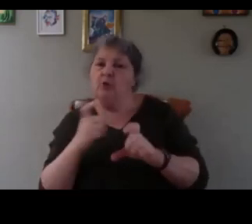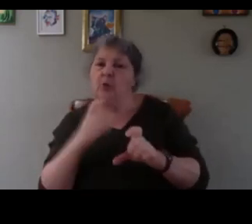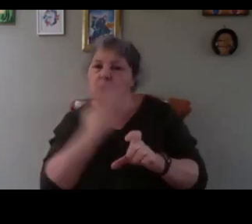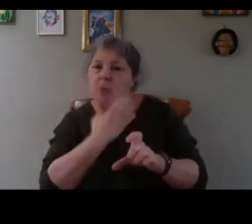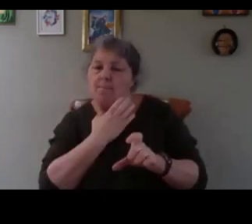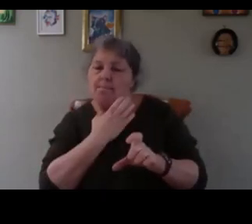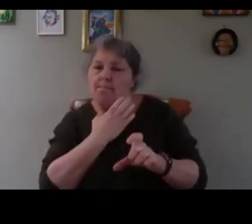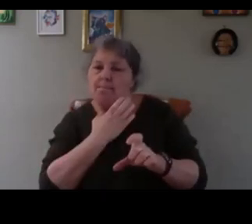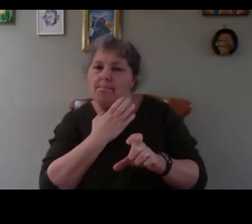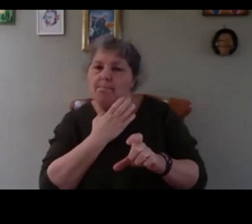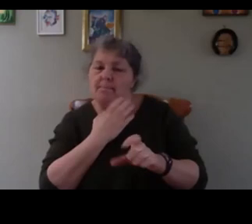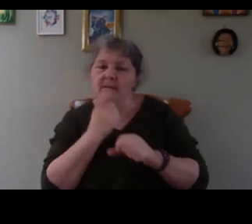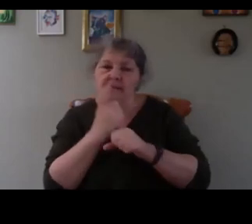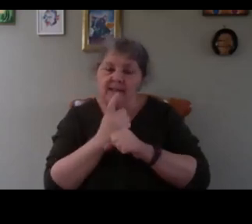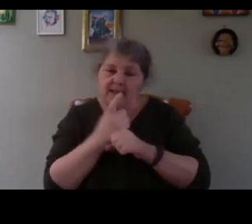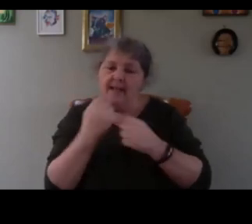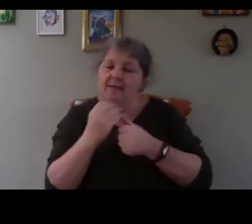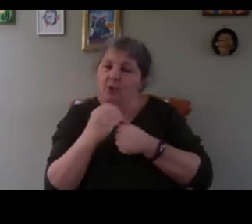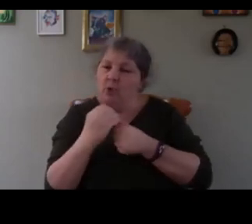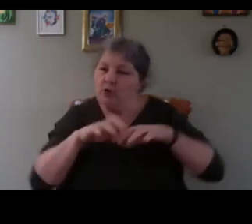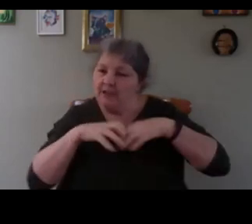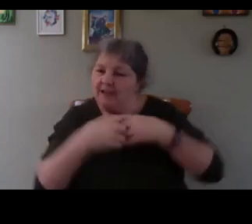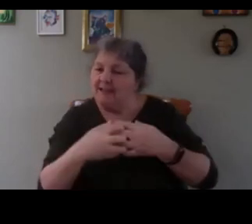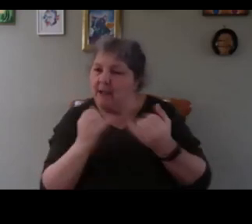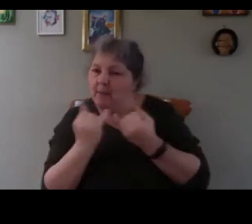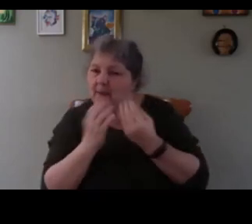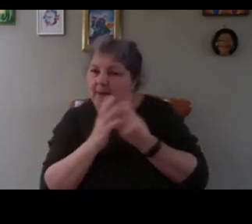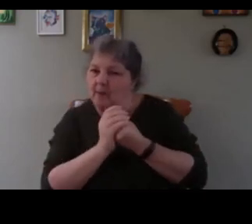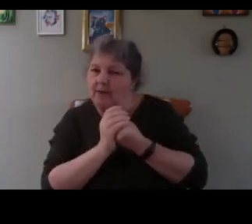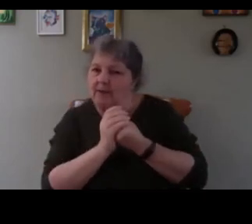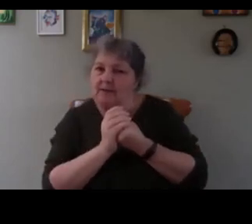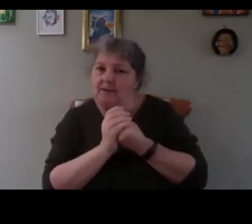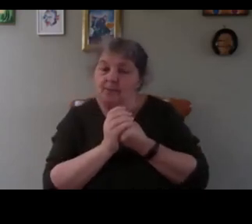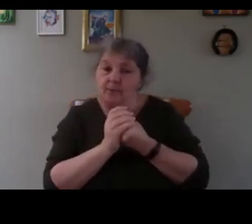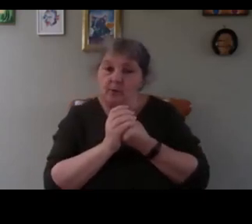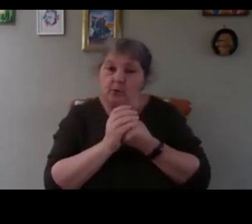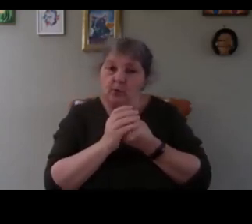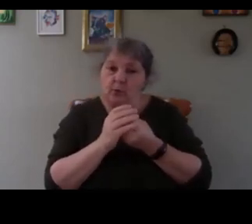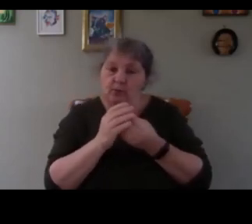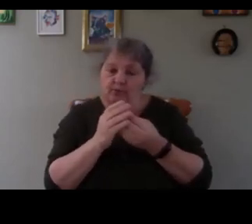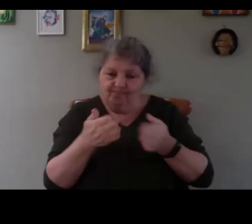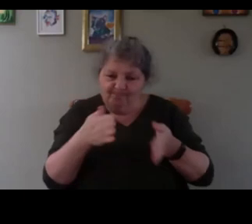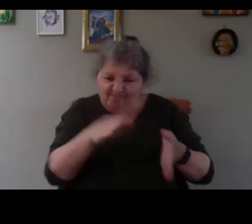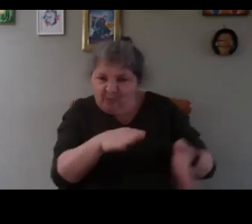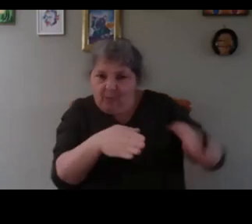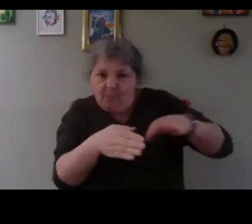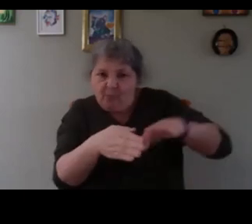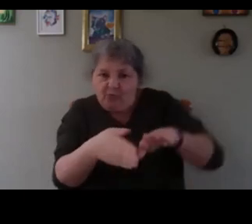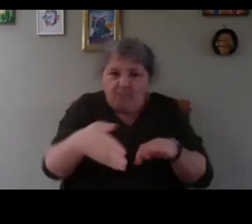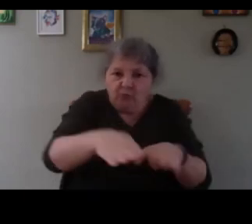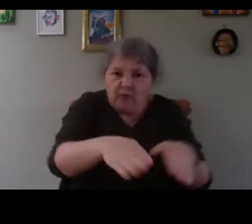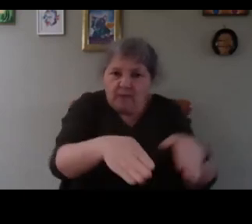then there is another technique as well that you can play with is that you insulate a lot this one or not